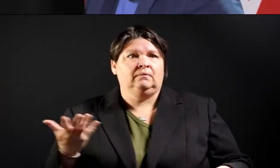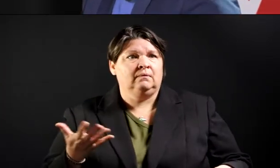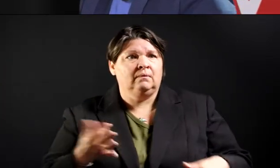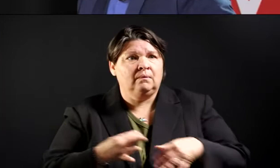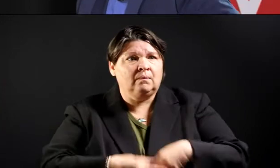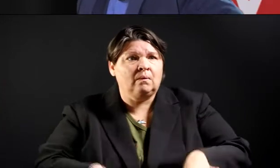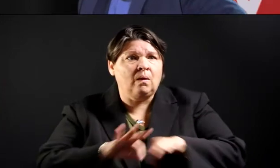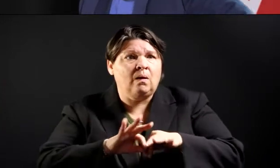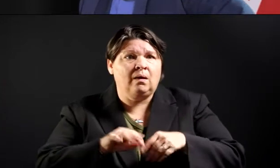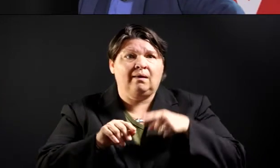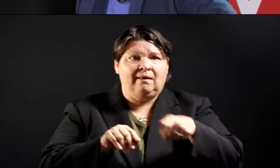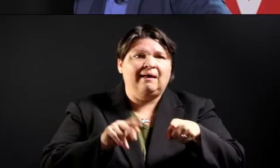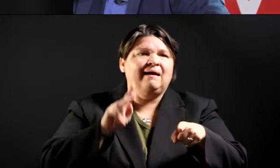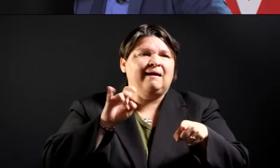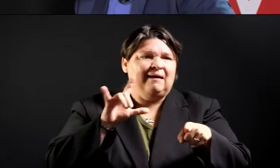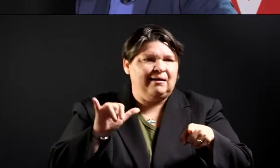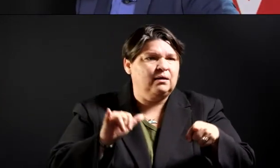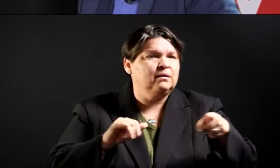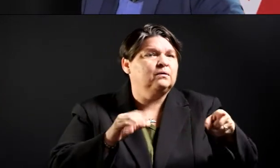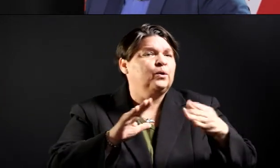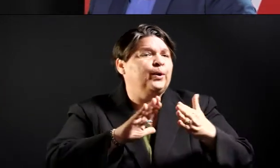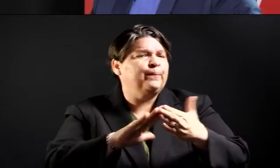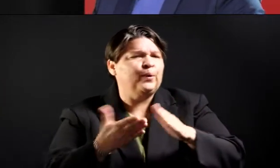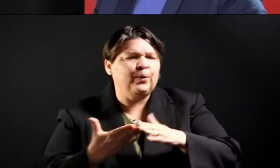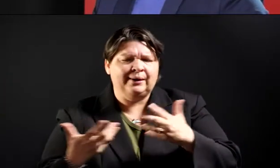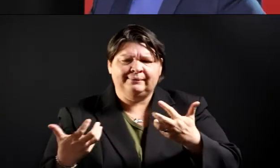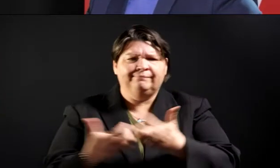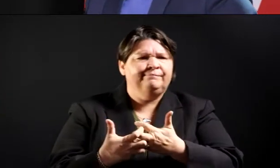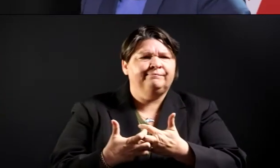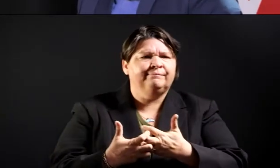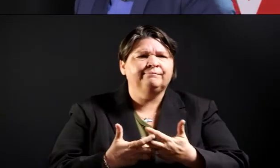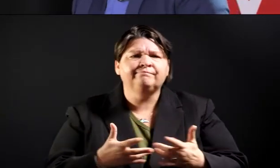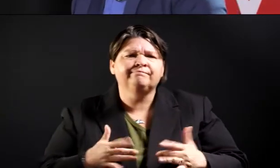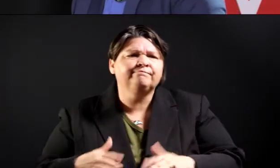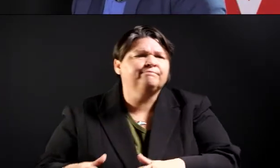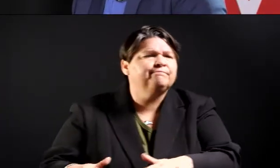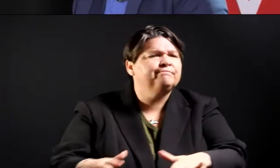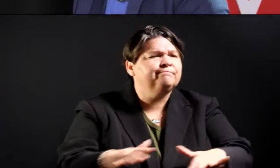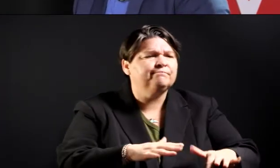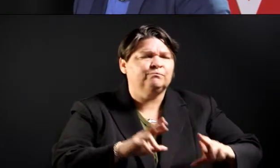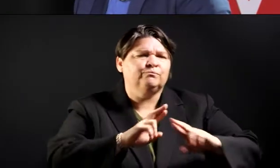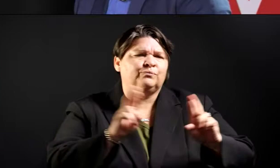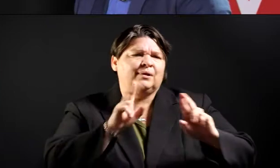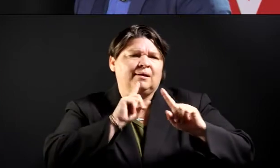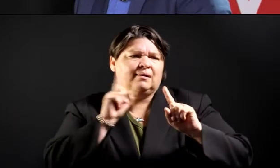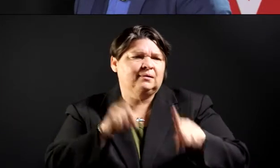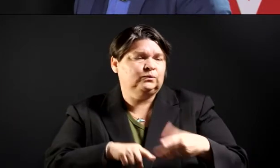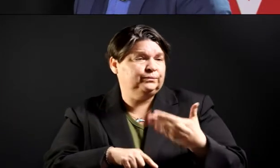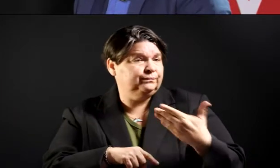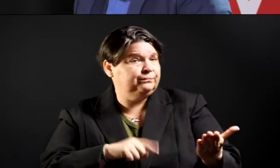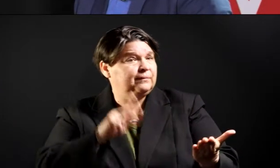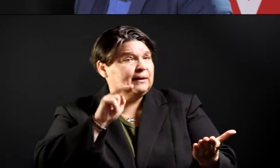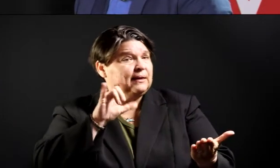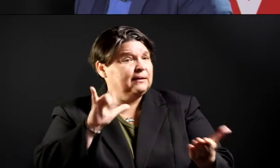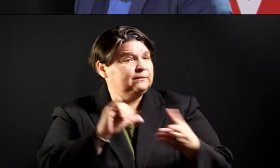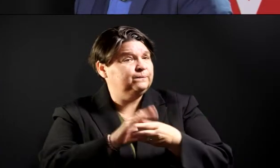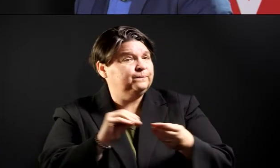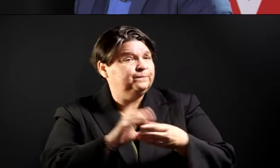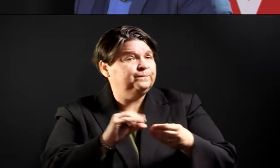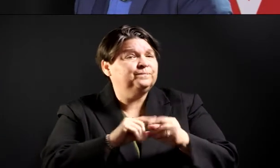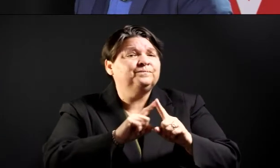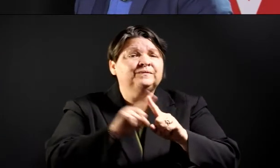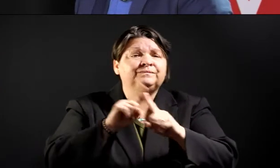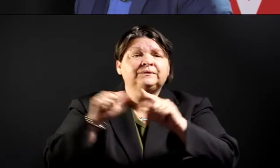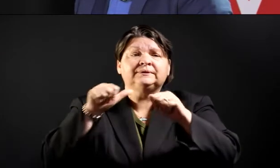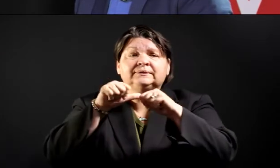stand up. So, Kelly, can you tell us a little bit about the coordination with the different agencies that we're working with during this pandemic?